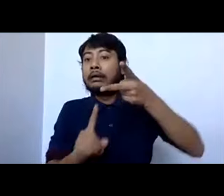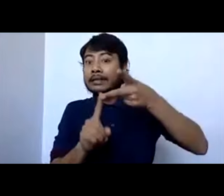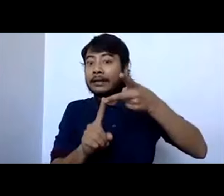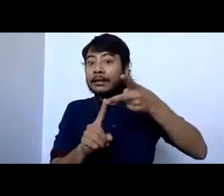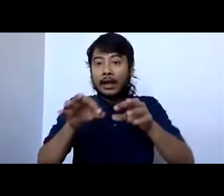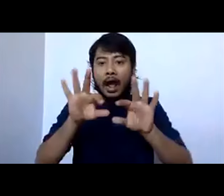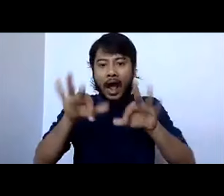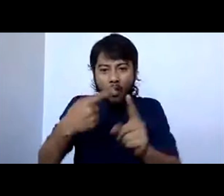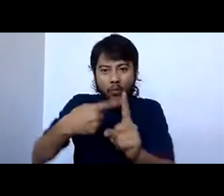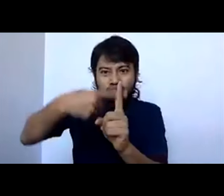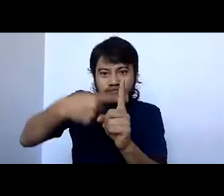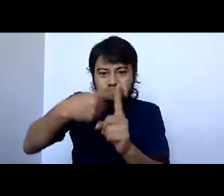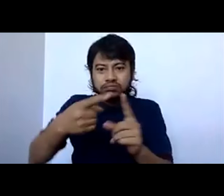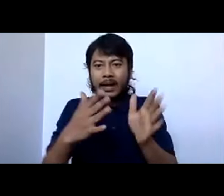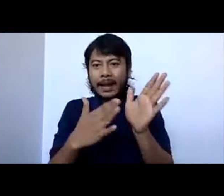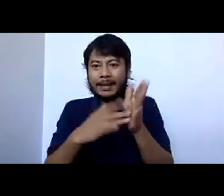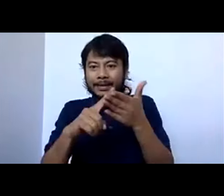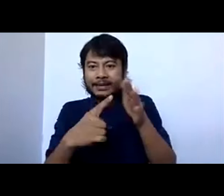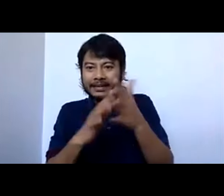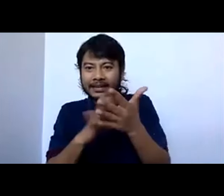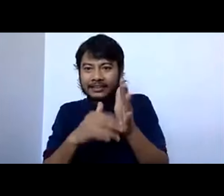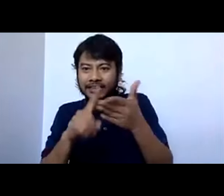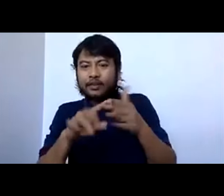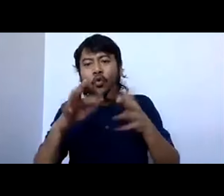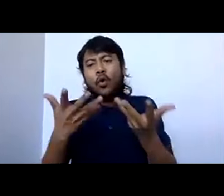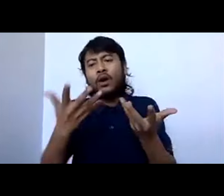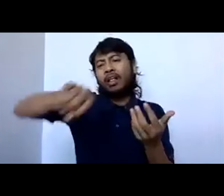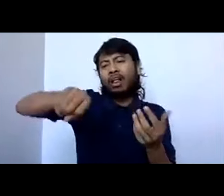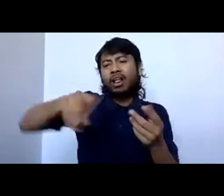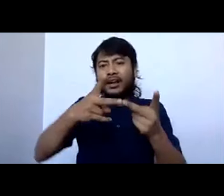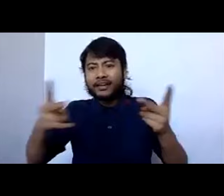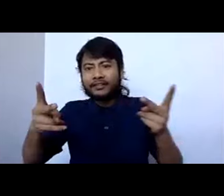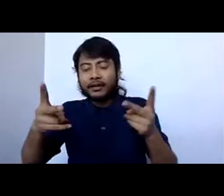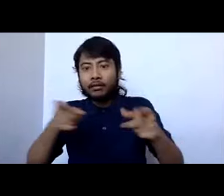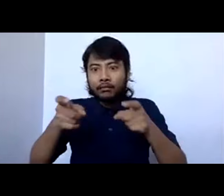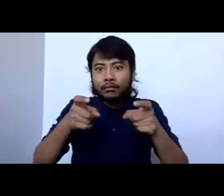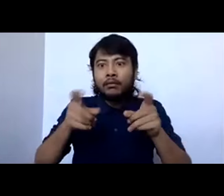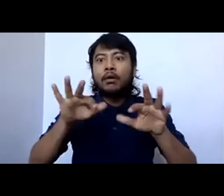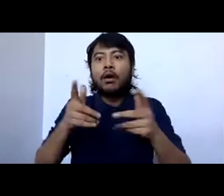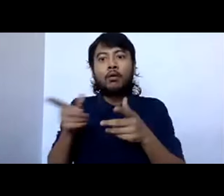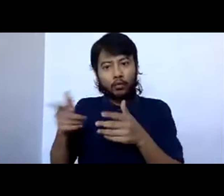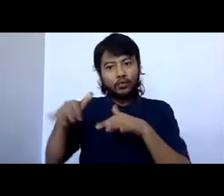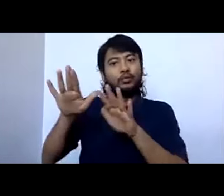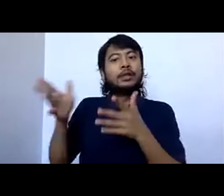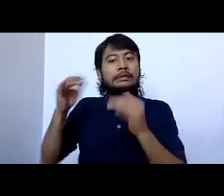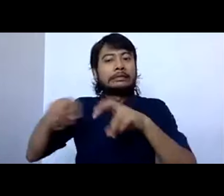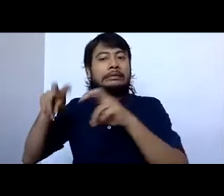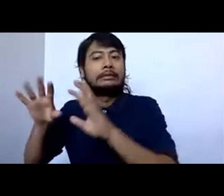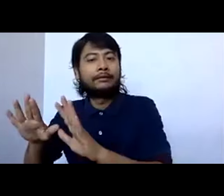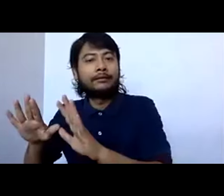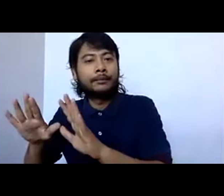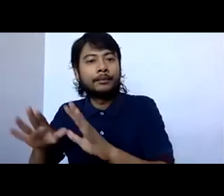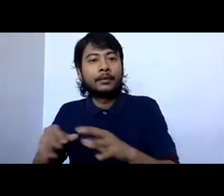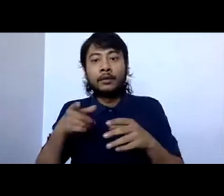And it's why, you know, we've also increased the public transport spending by 40%. We've introduced a new clean car